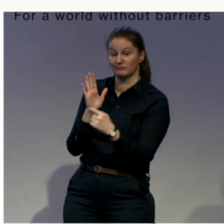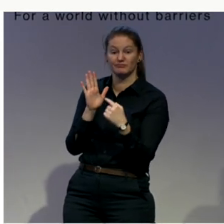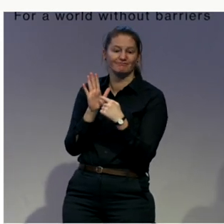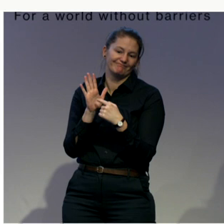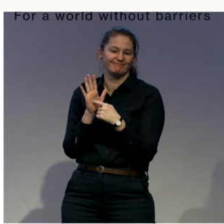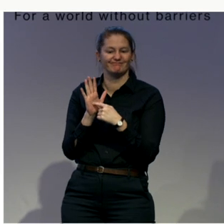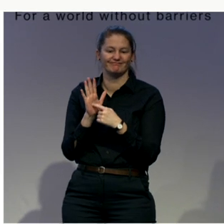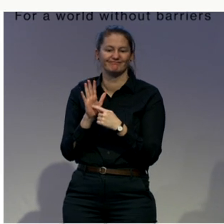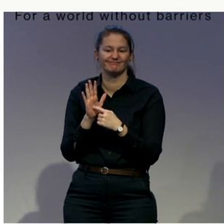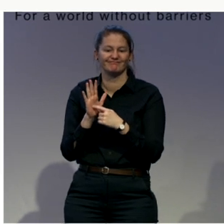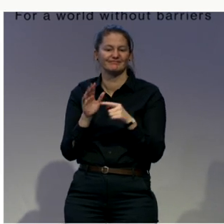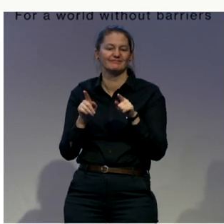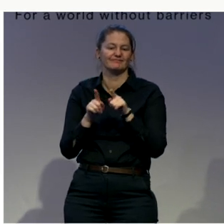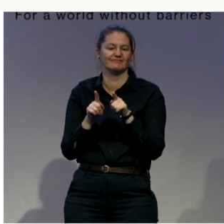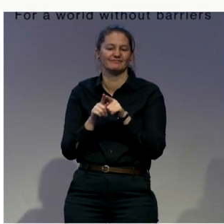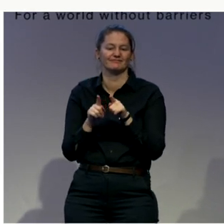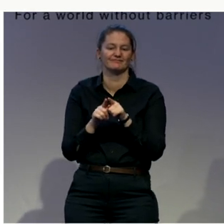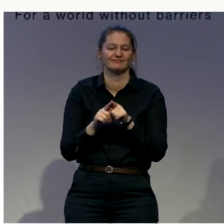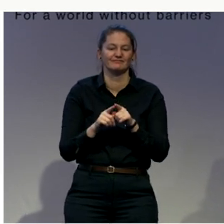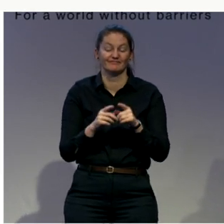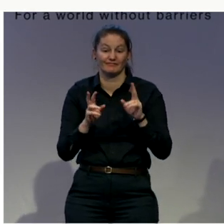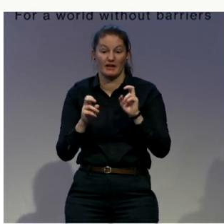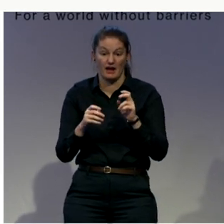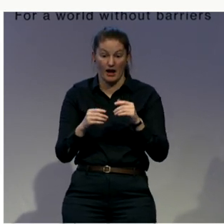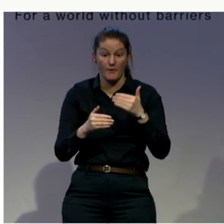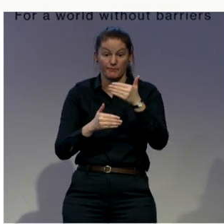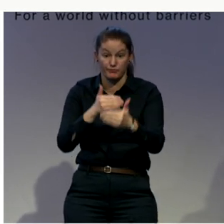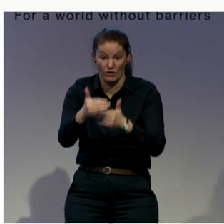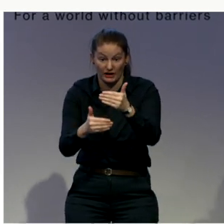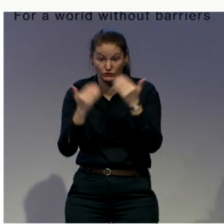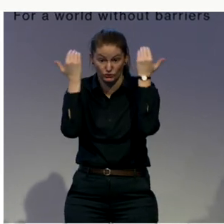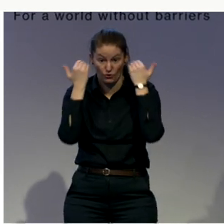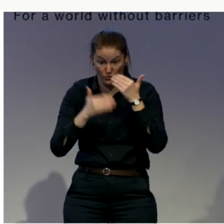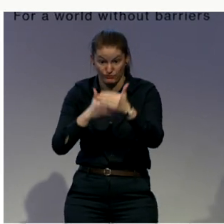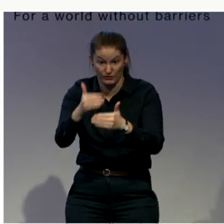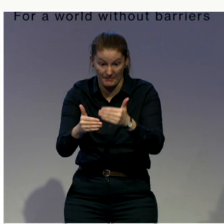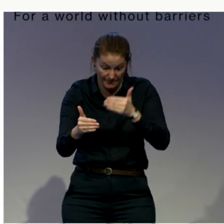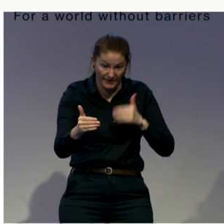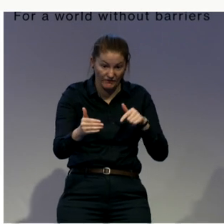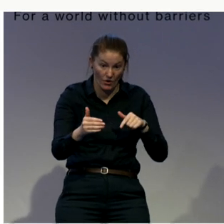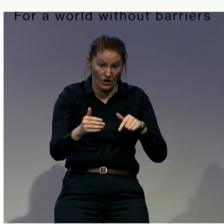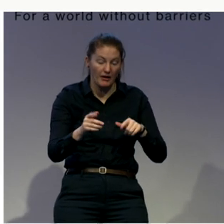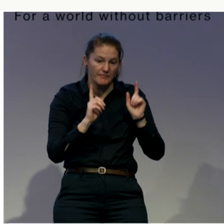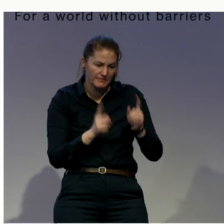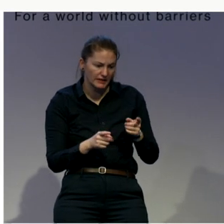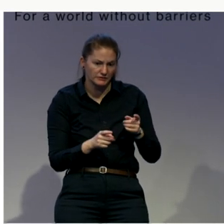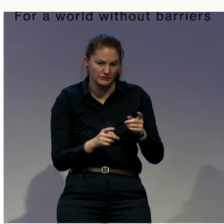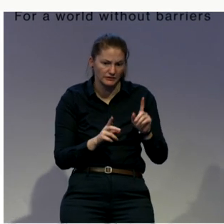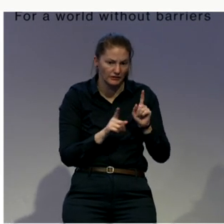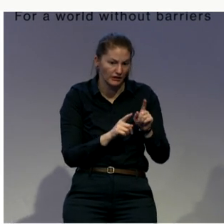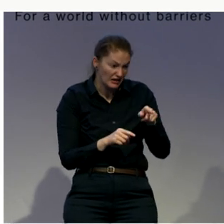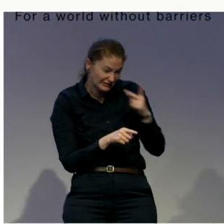you need to analyze the risk, the risk of the person being processed on bond.